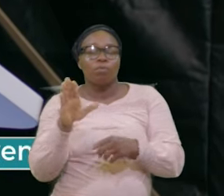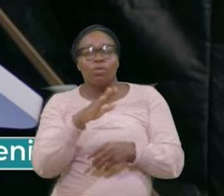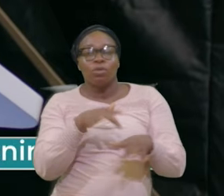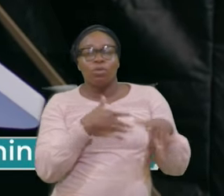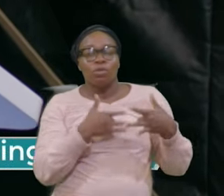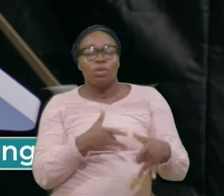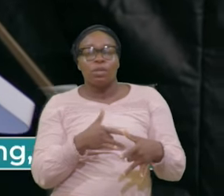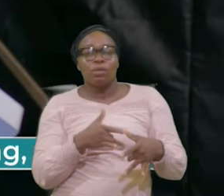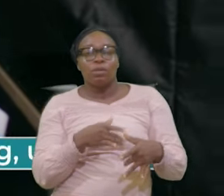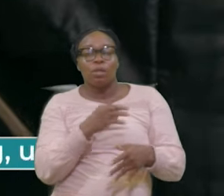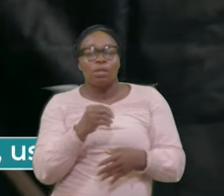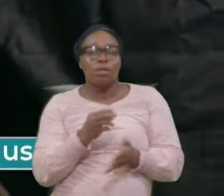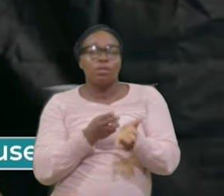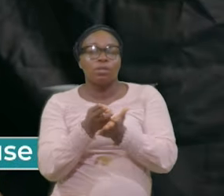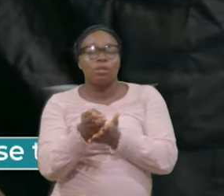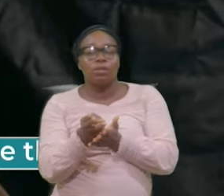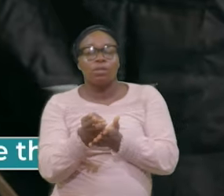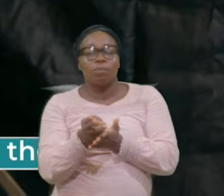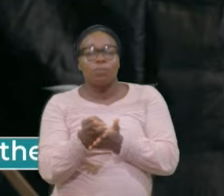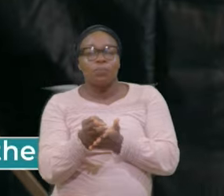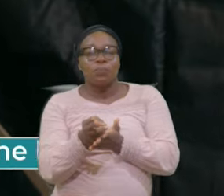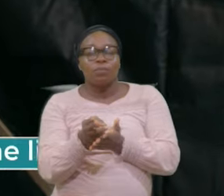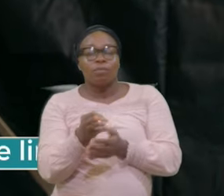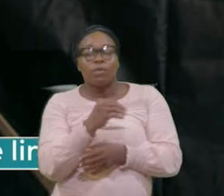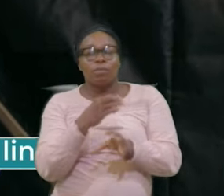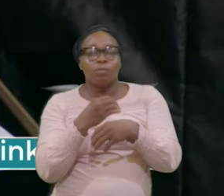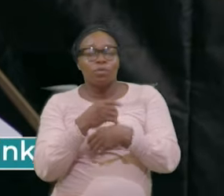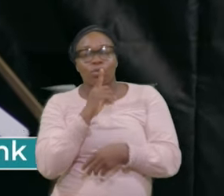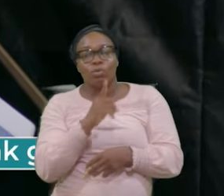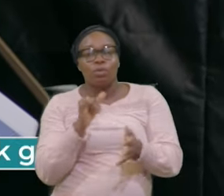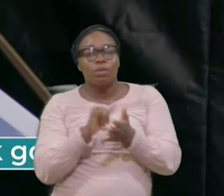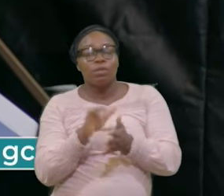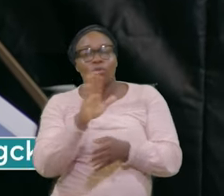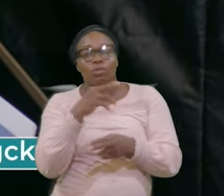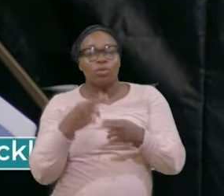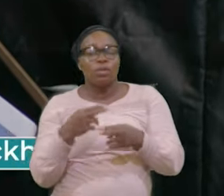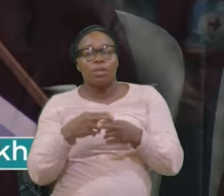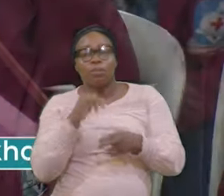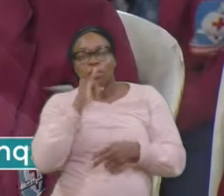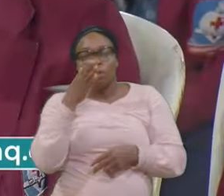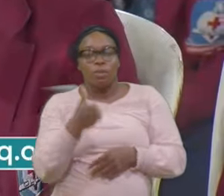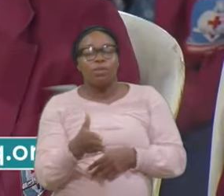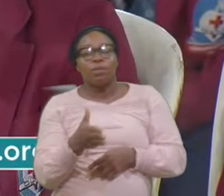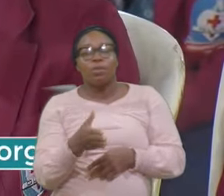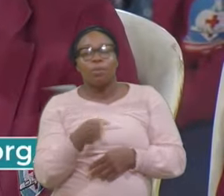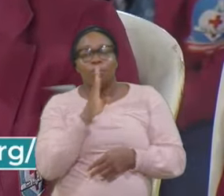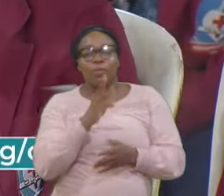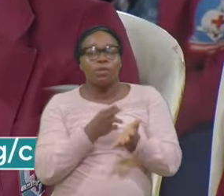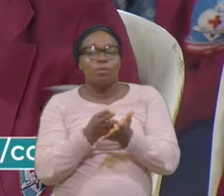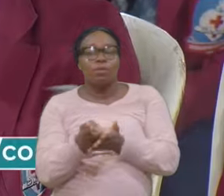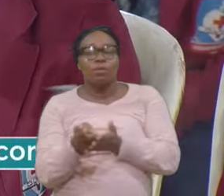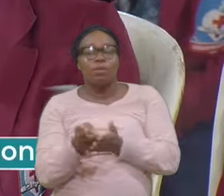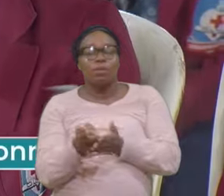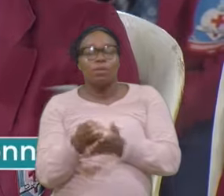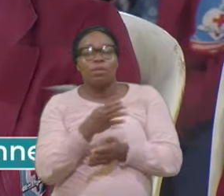Spared All By The Spirit Of God So Make Sure That Your Name Is Here Your Name Is Here And Remember